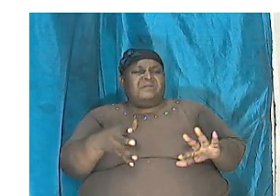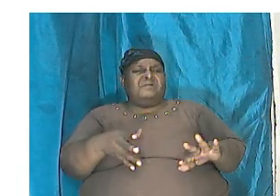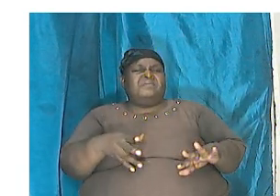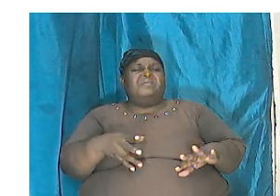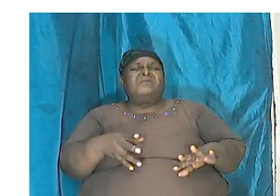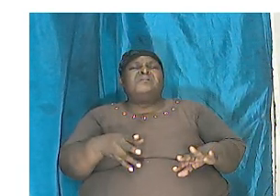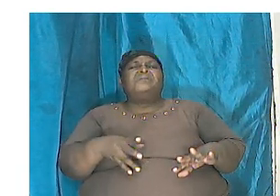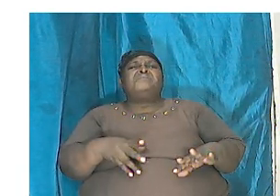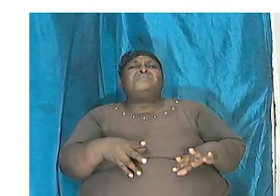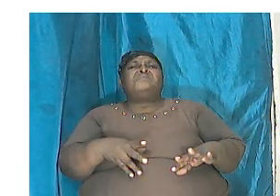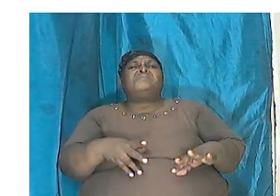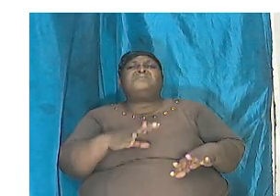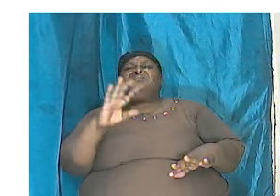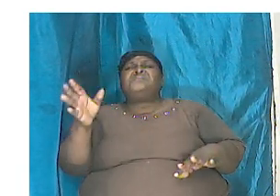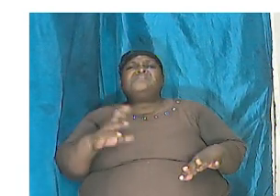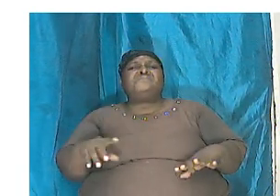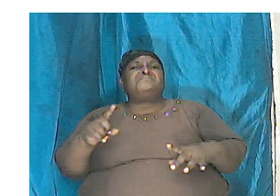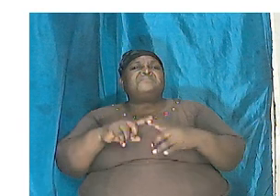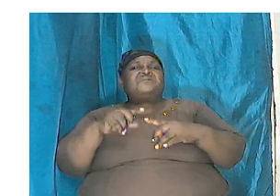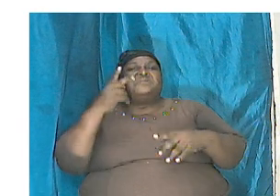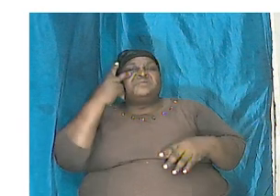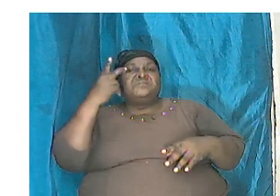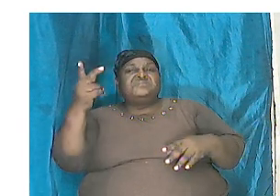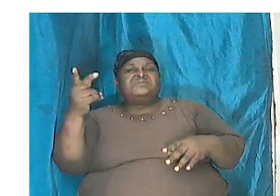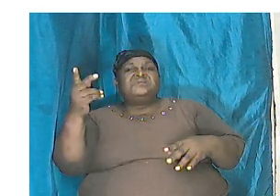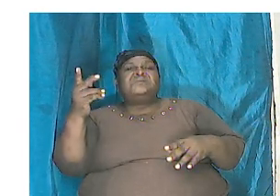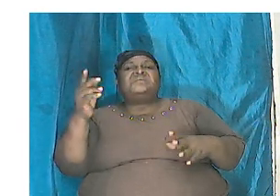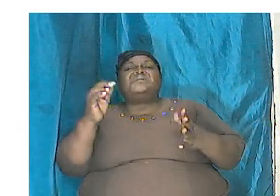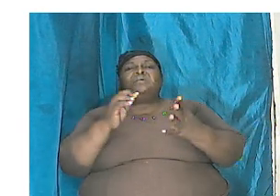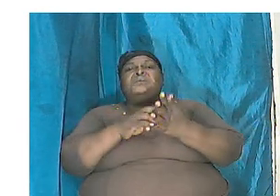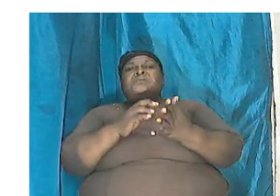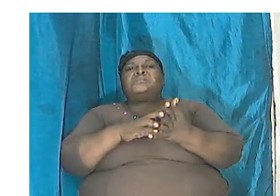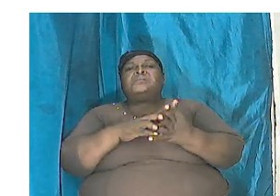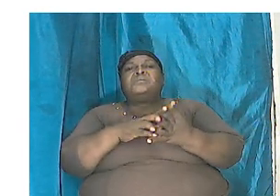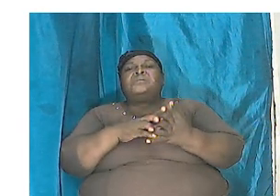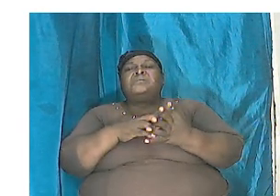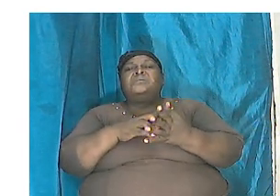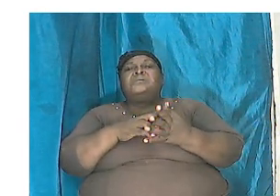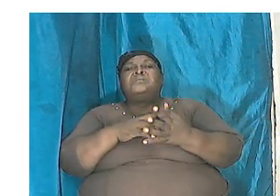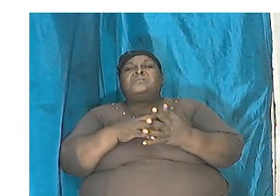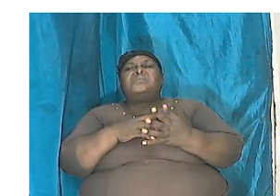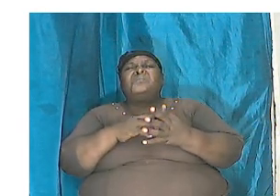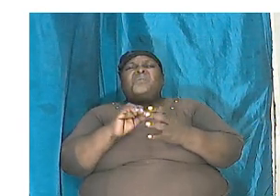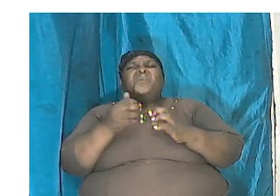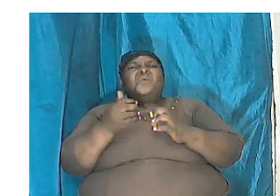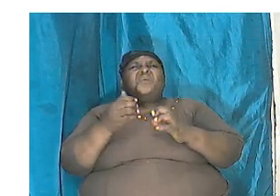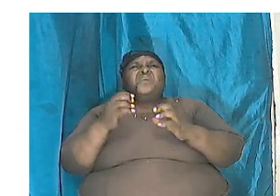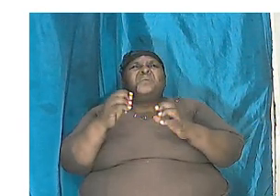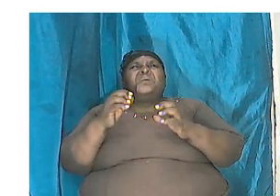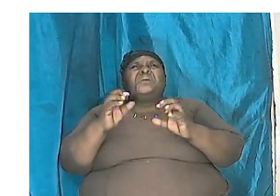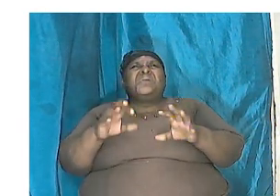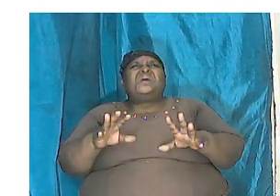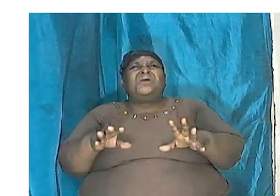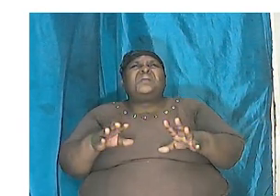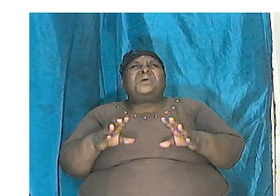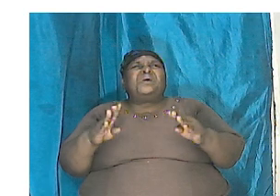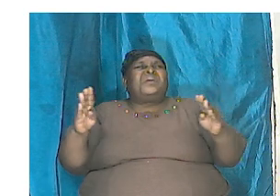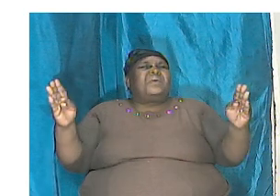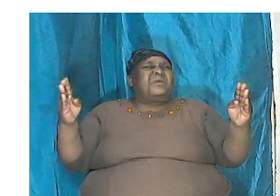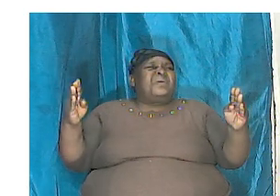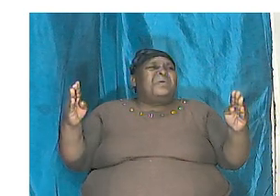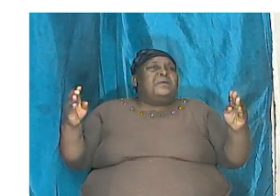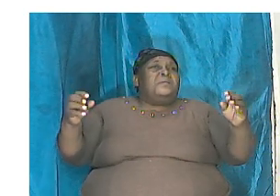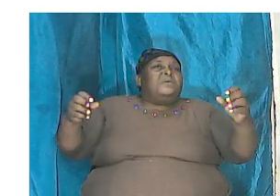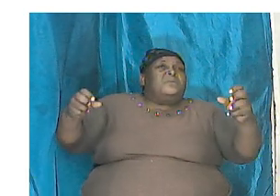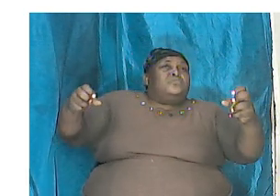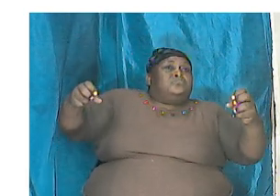never to be seen again so that folks say how can a massive creature like a